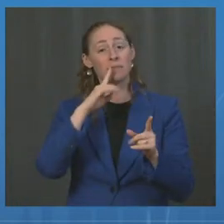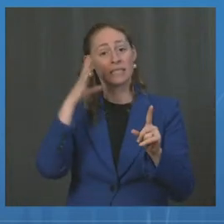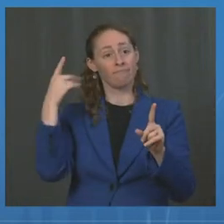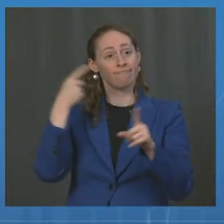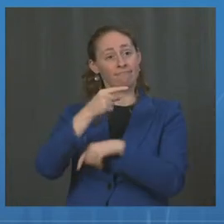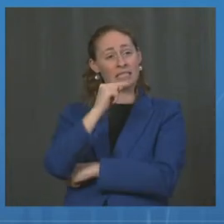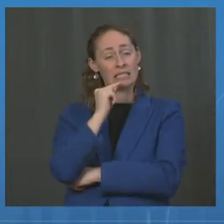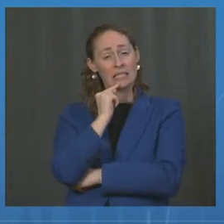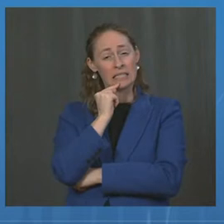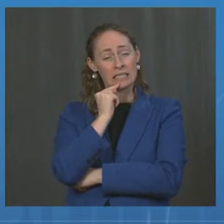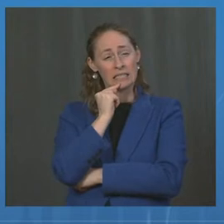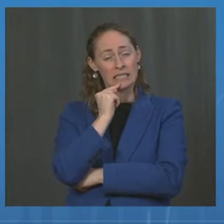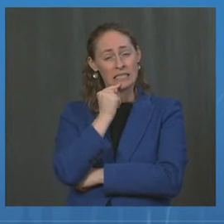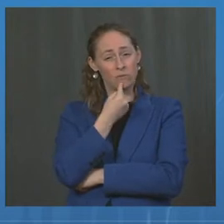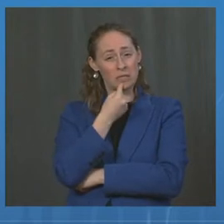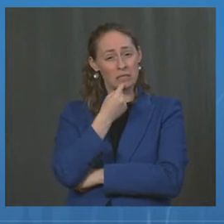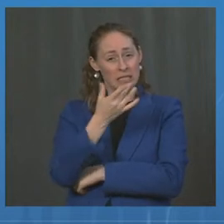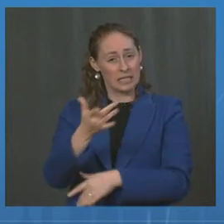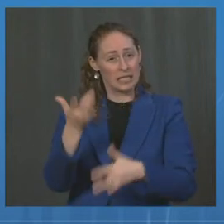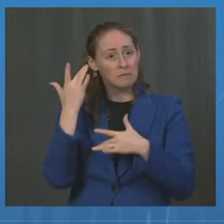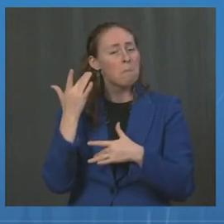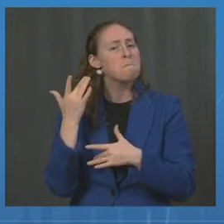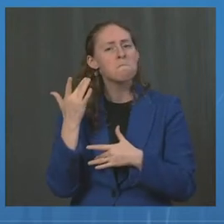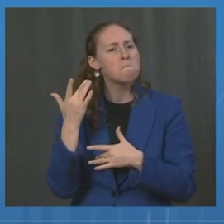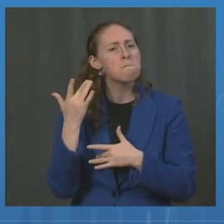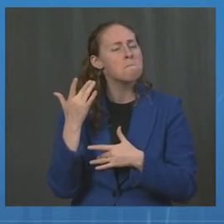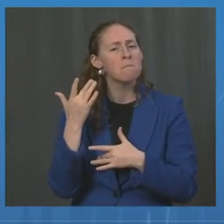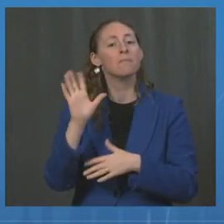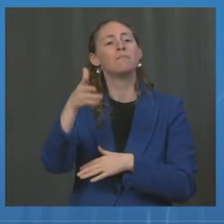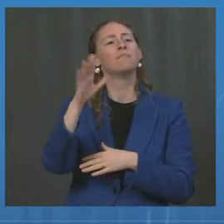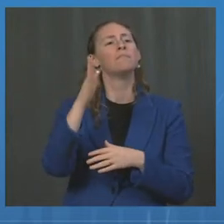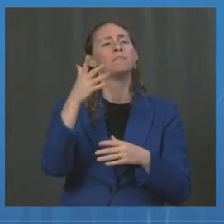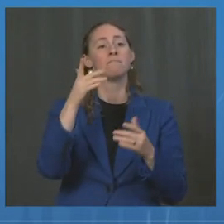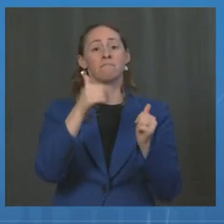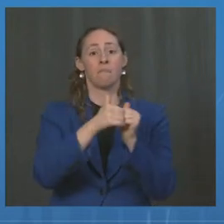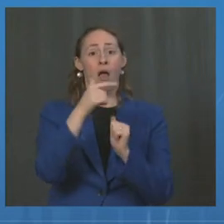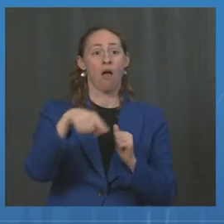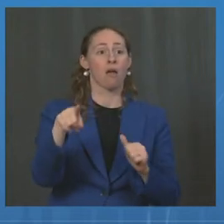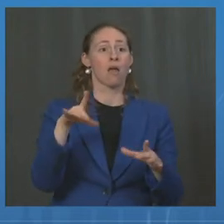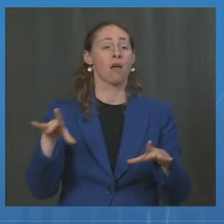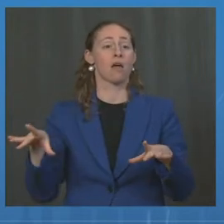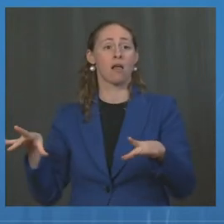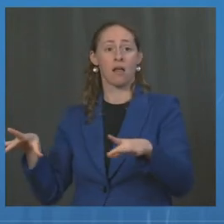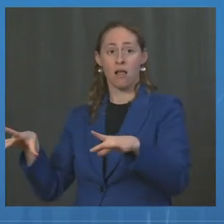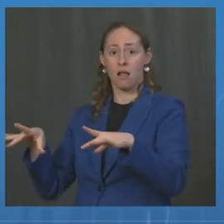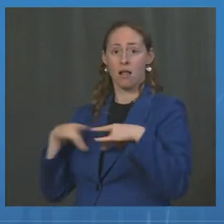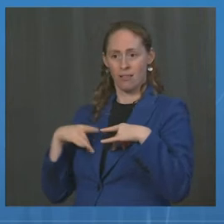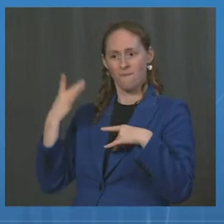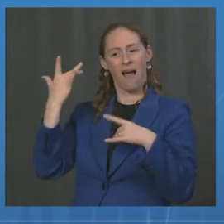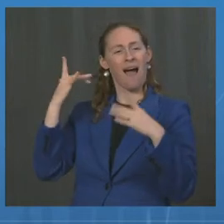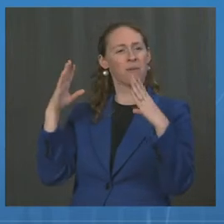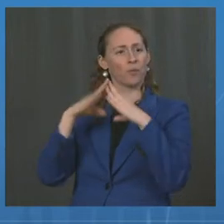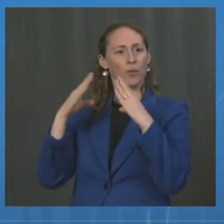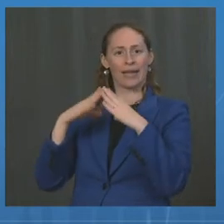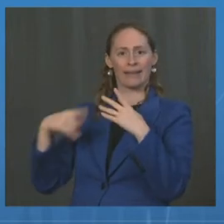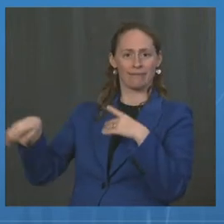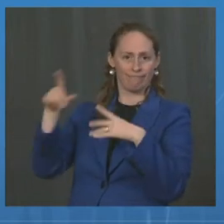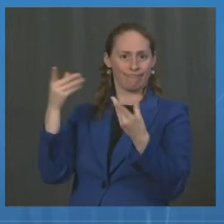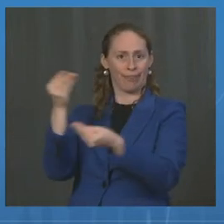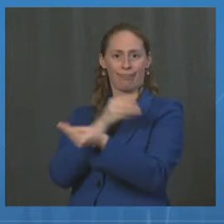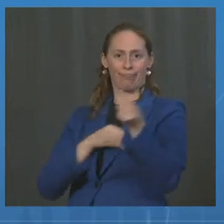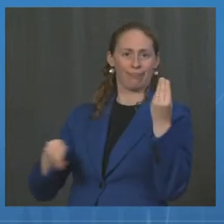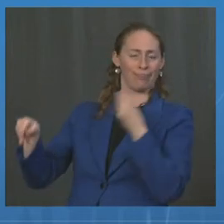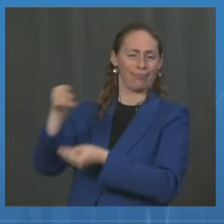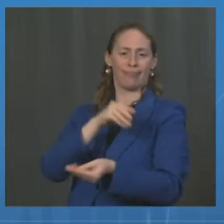Instead, more children have COVID-19 because there is more more disease in the community. What is clear from these data